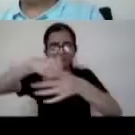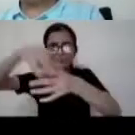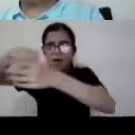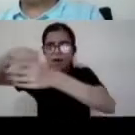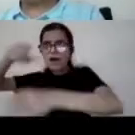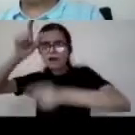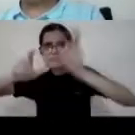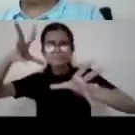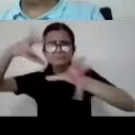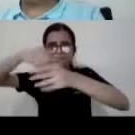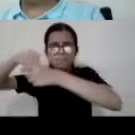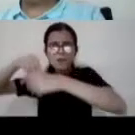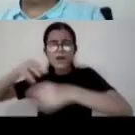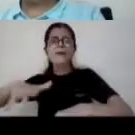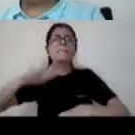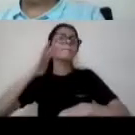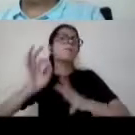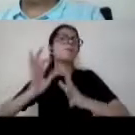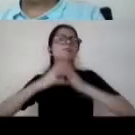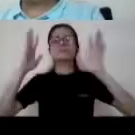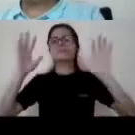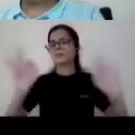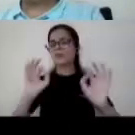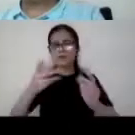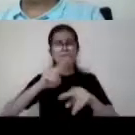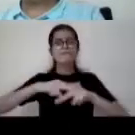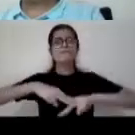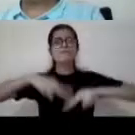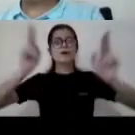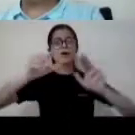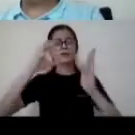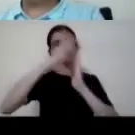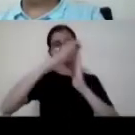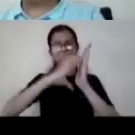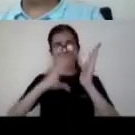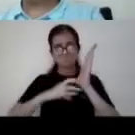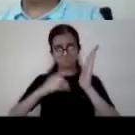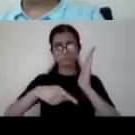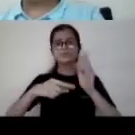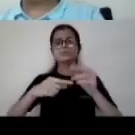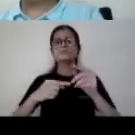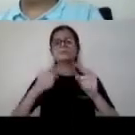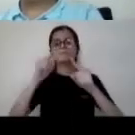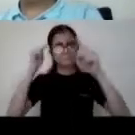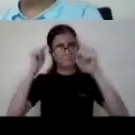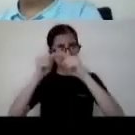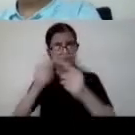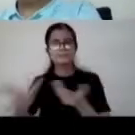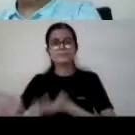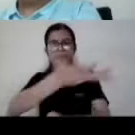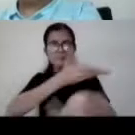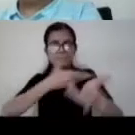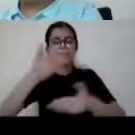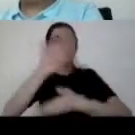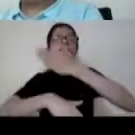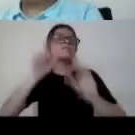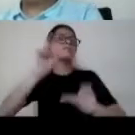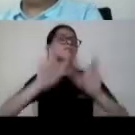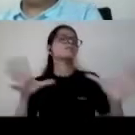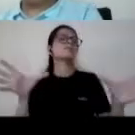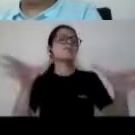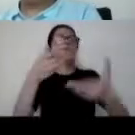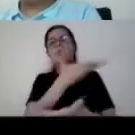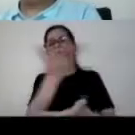played a vital role in finalizing the text of the treaty in the disabilities there um